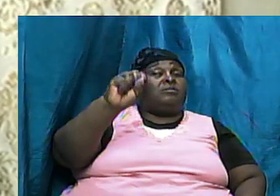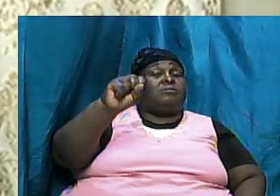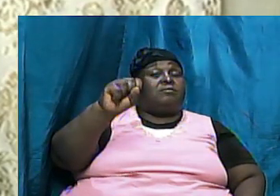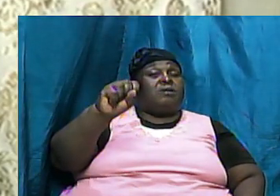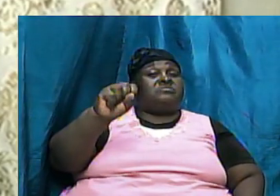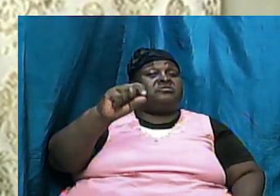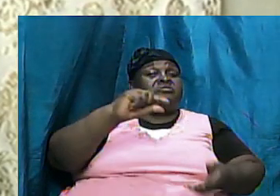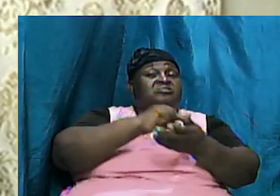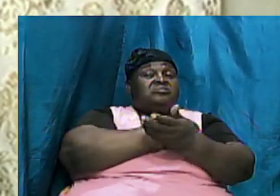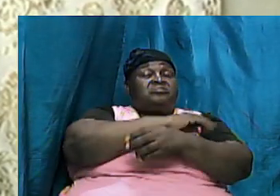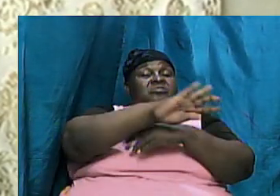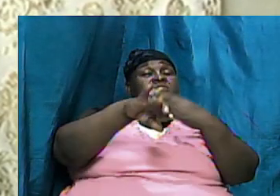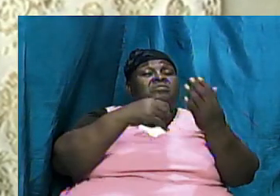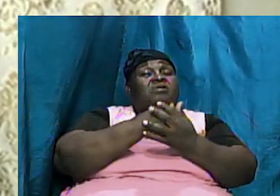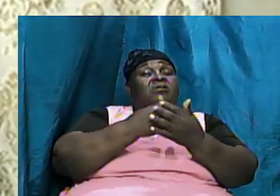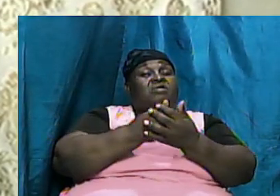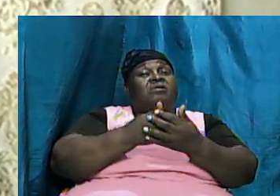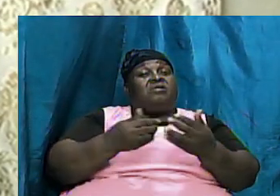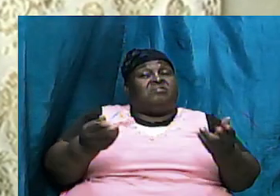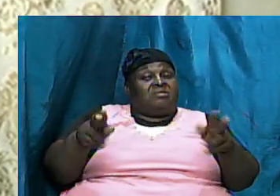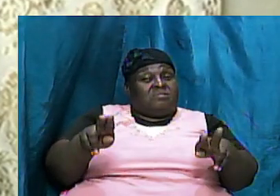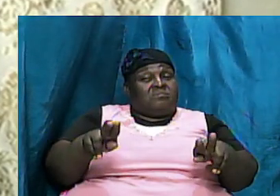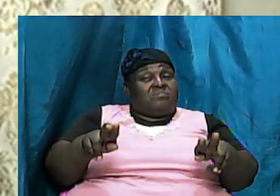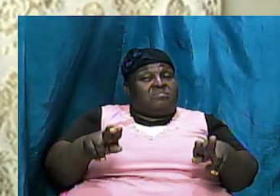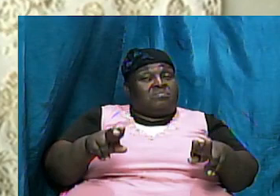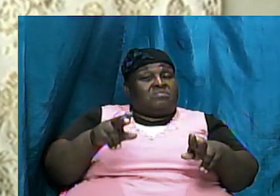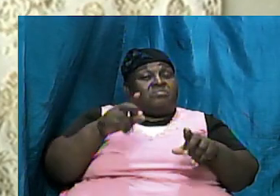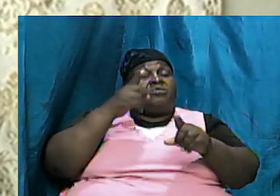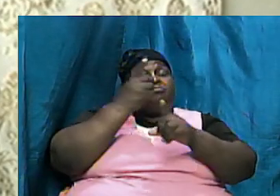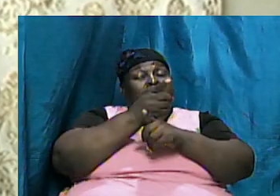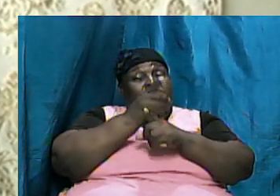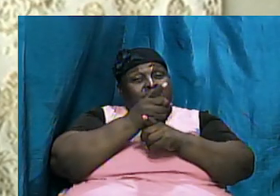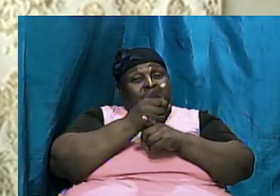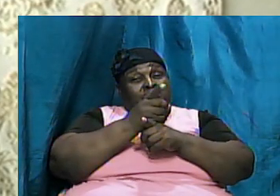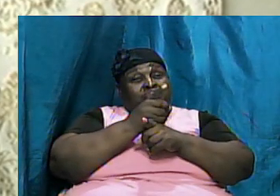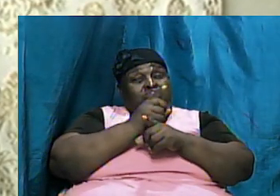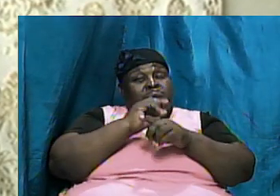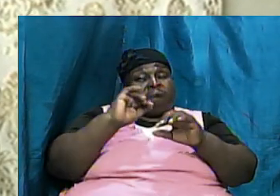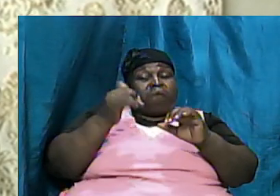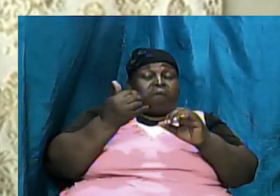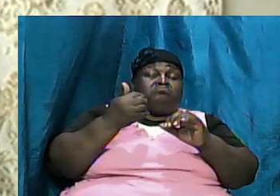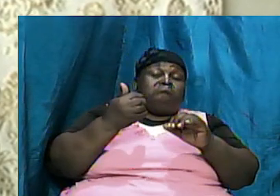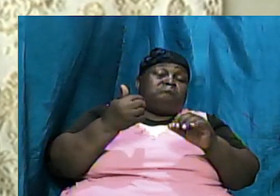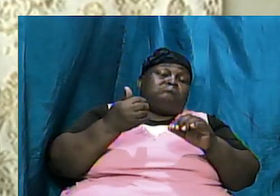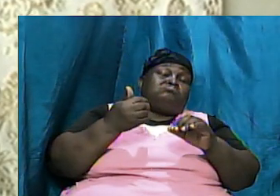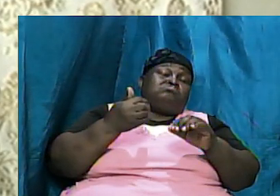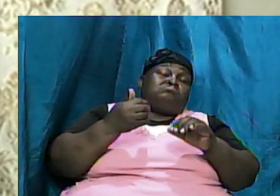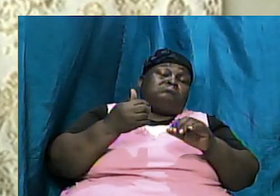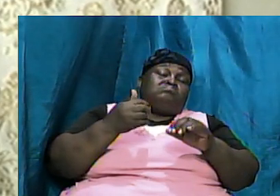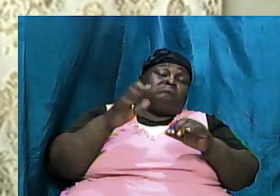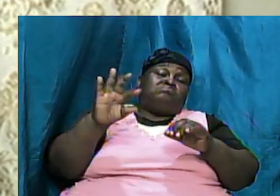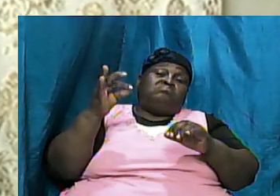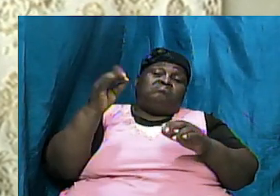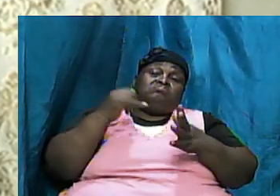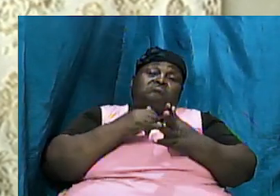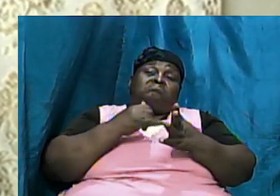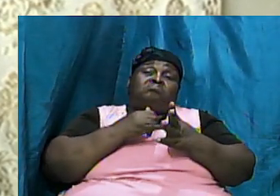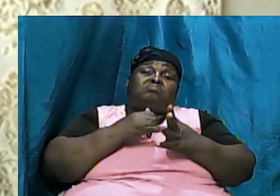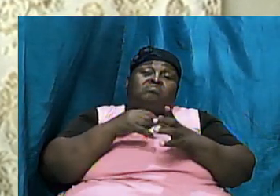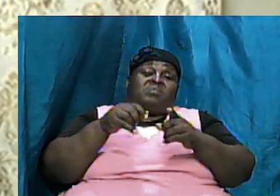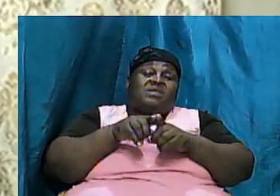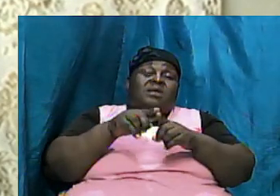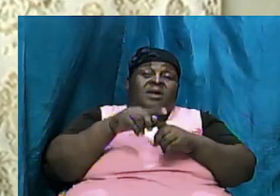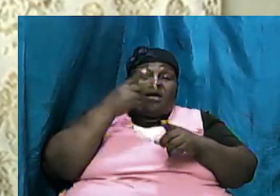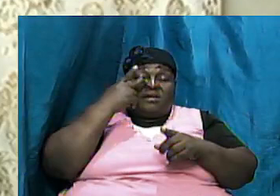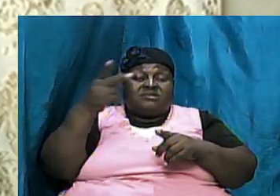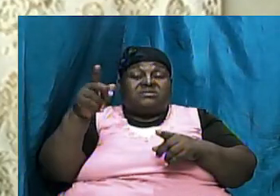came from the origins of it how it is chronicled we find it there but as we see